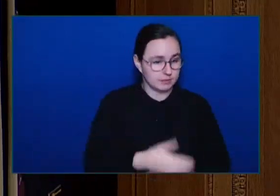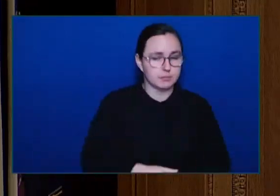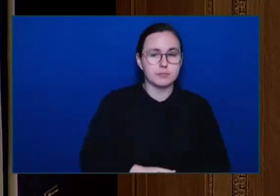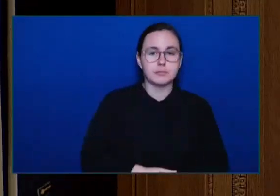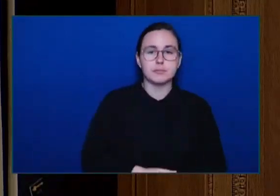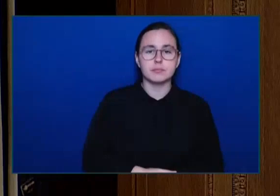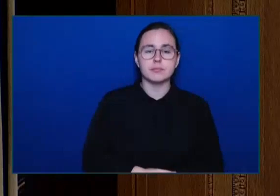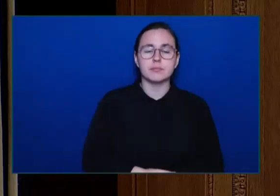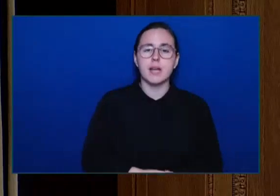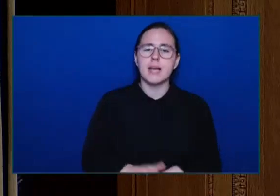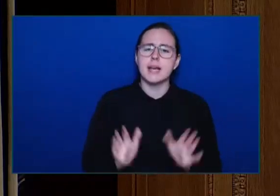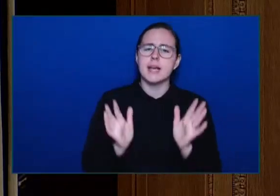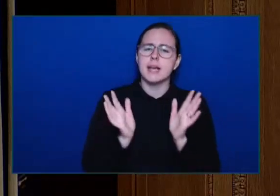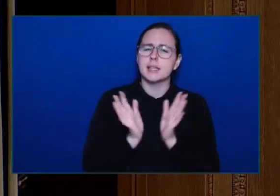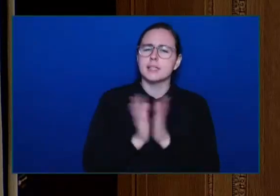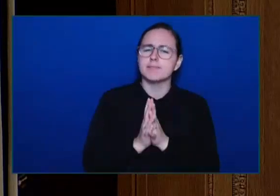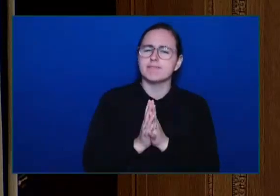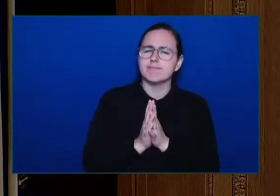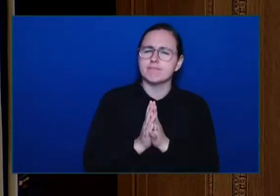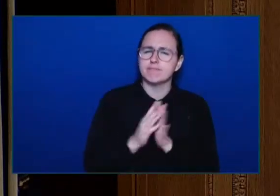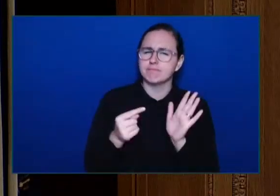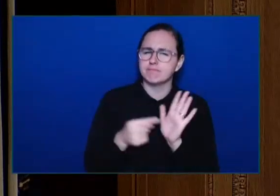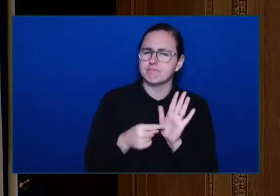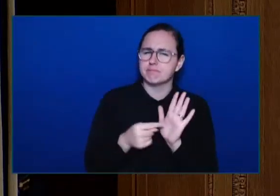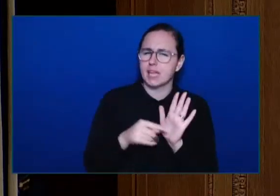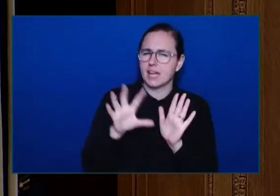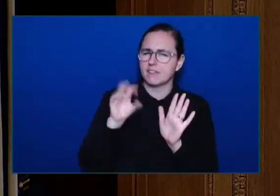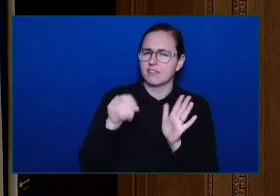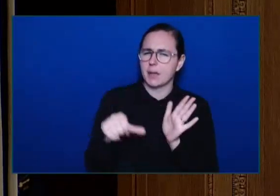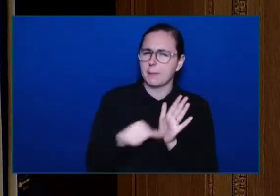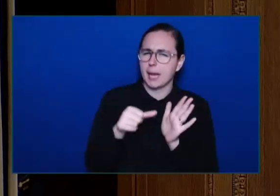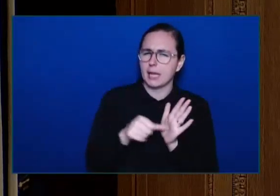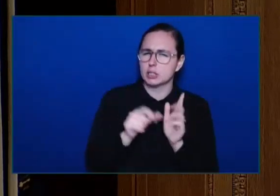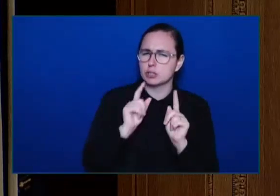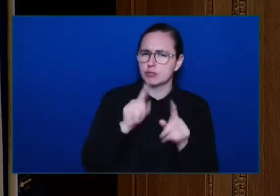page report With what we are hearing From the Premier today